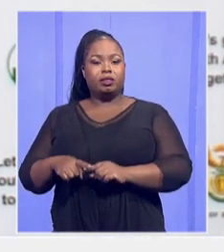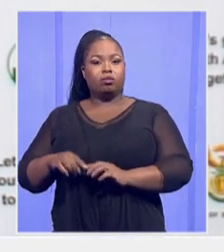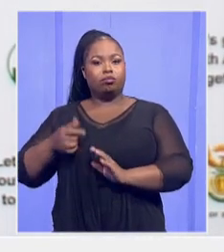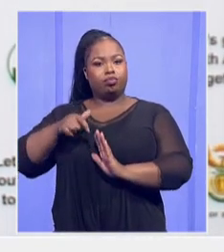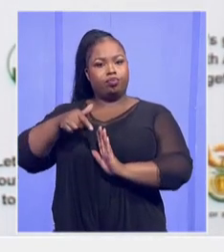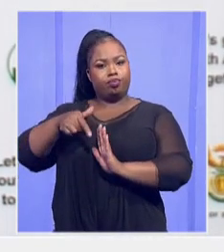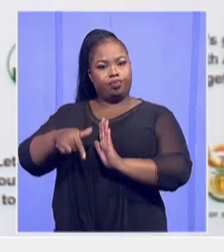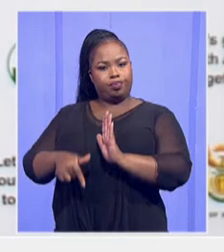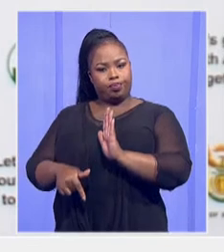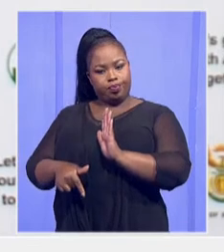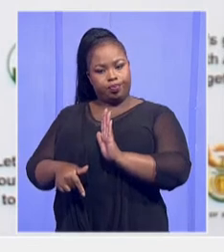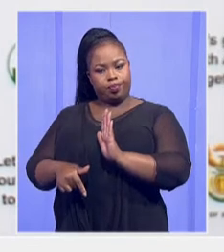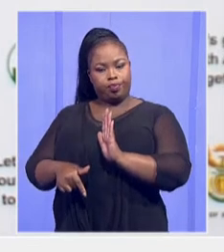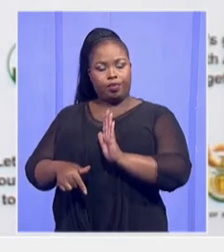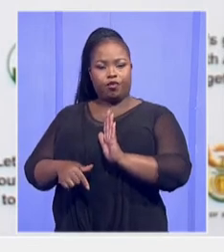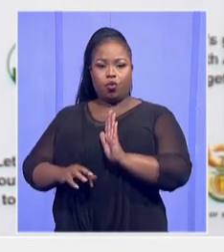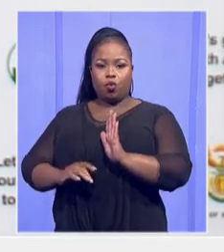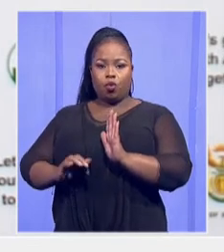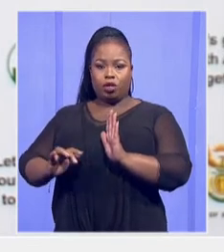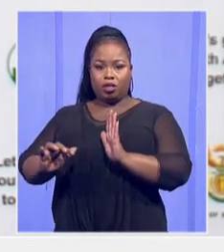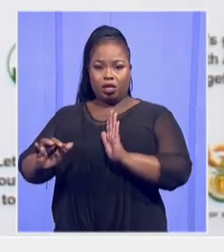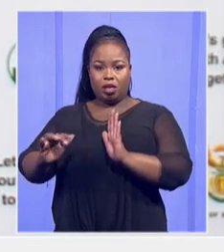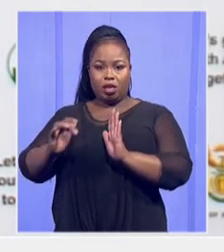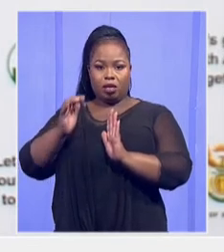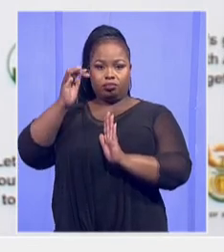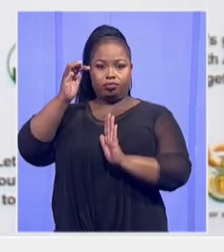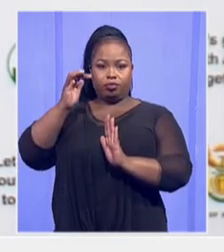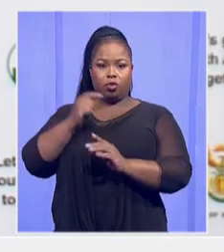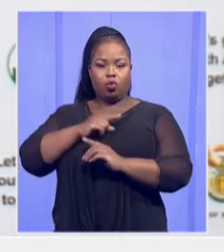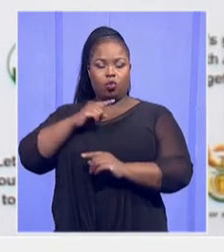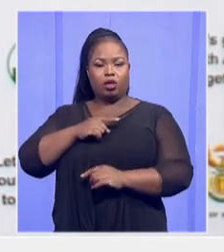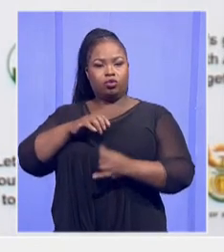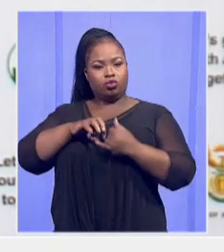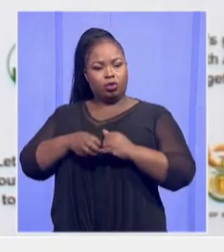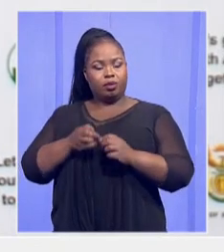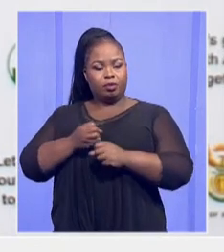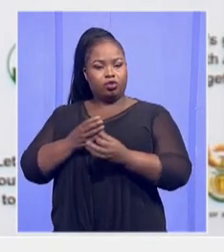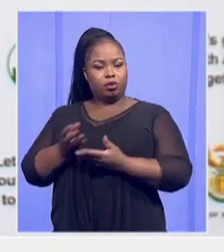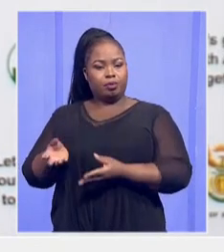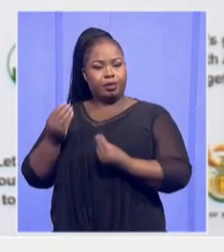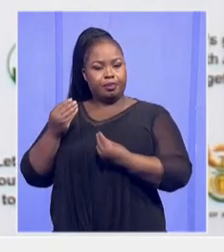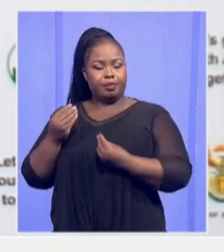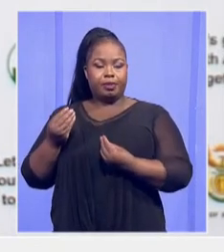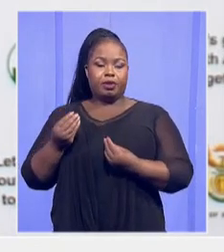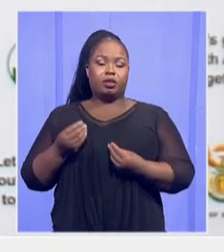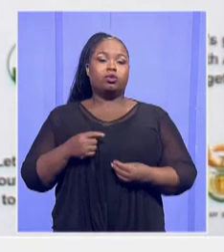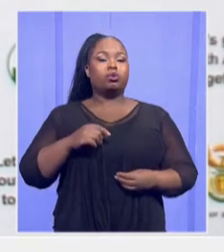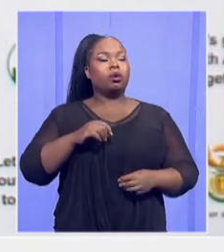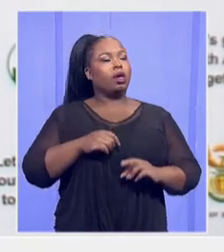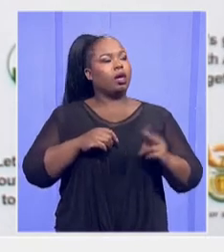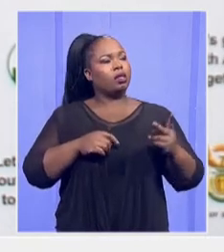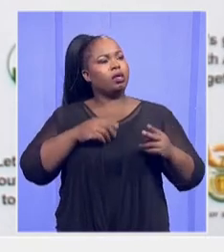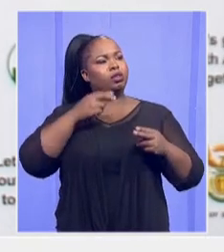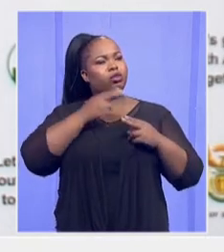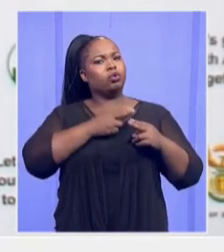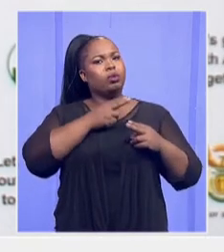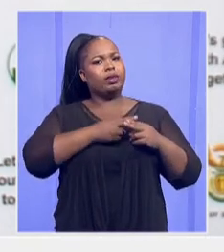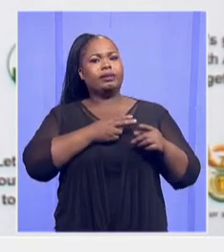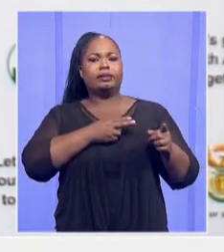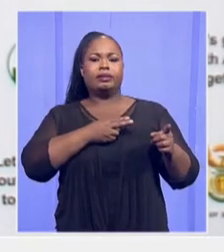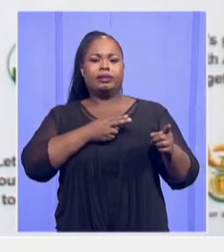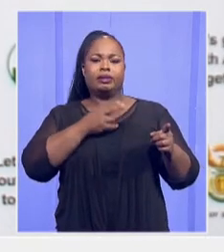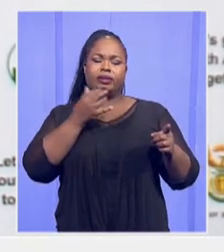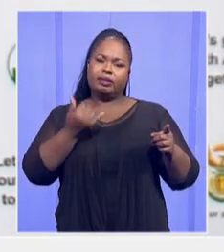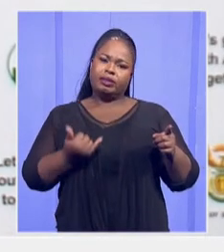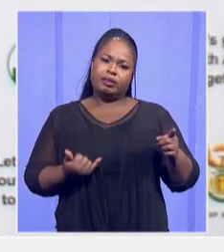for the provision of reticulated water to toilets and now convert